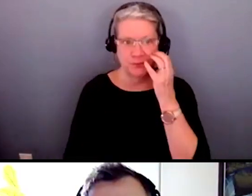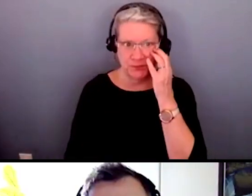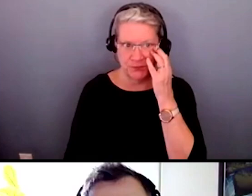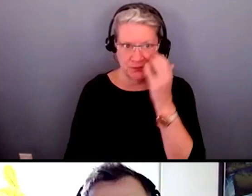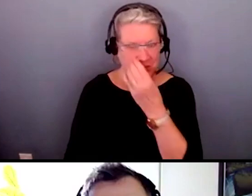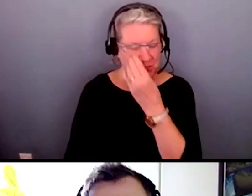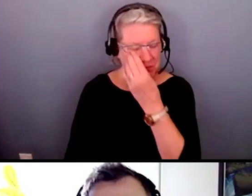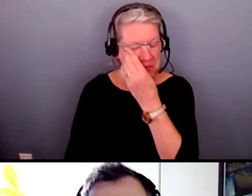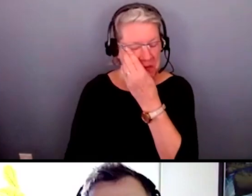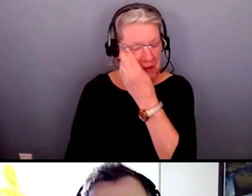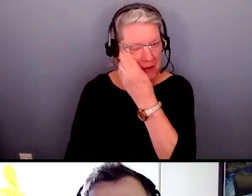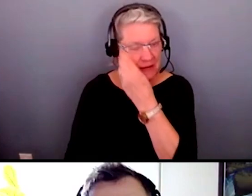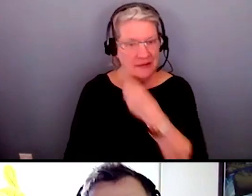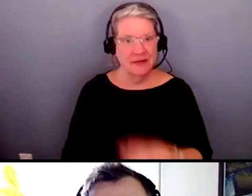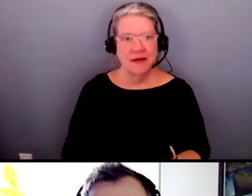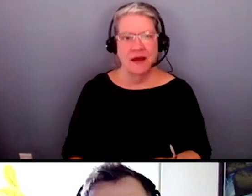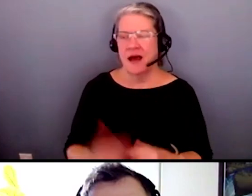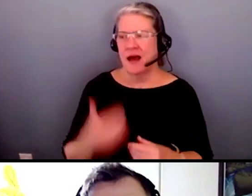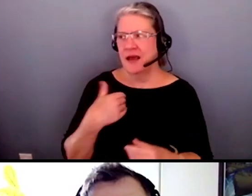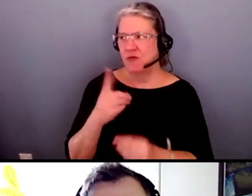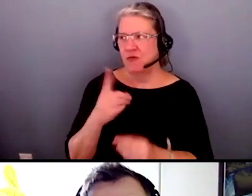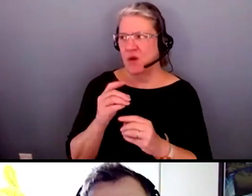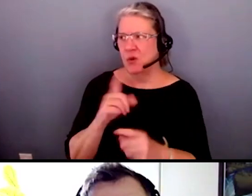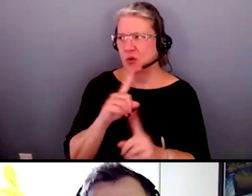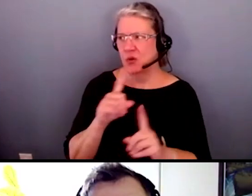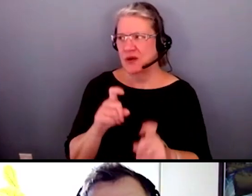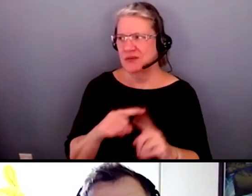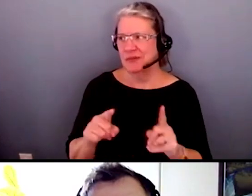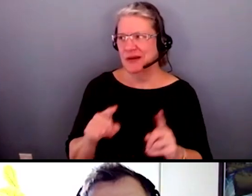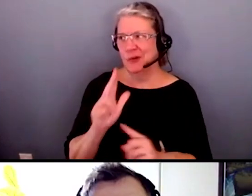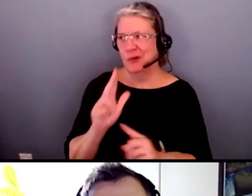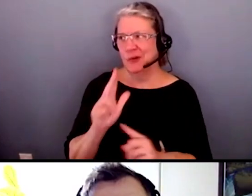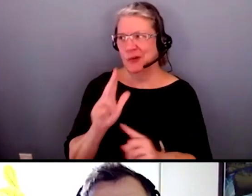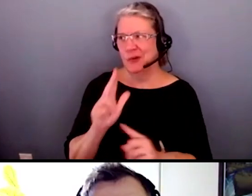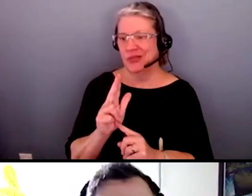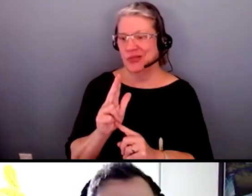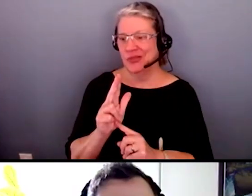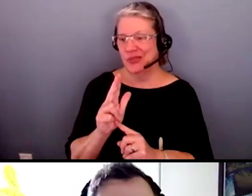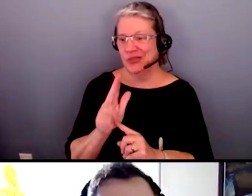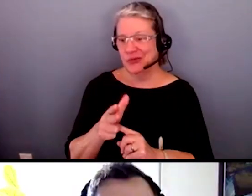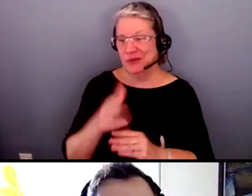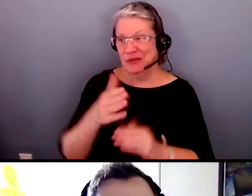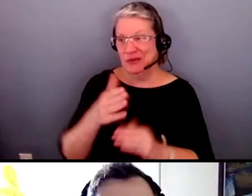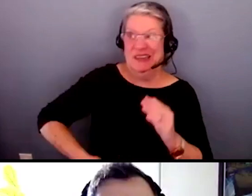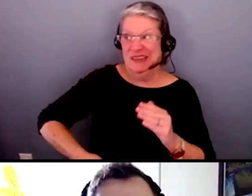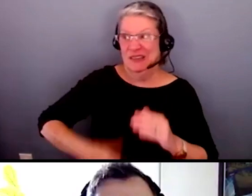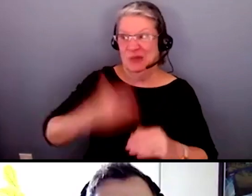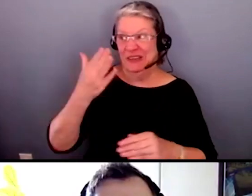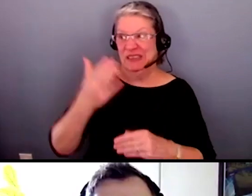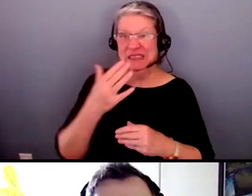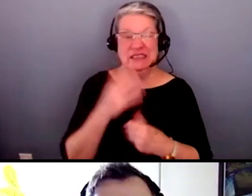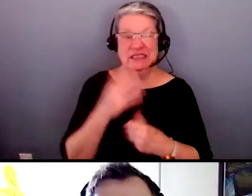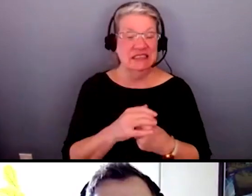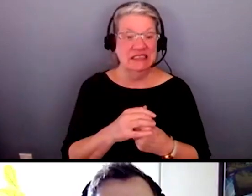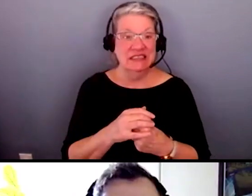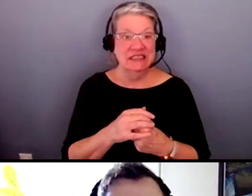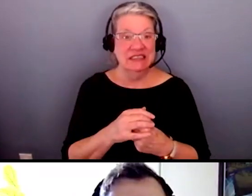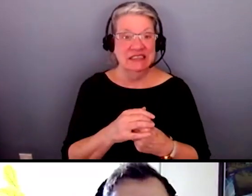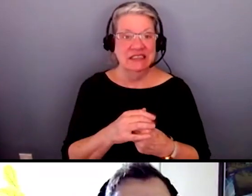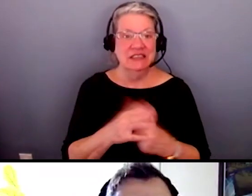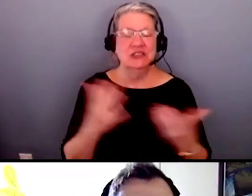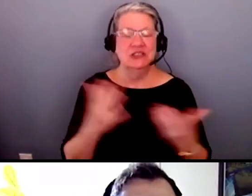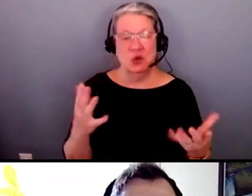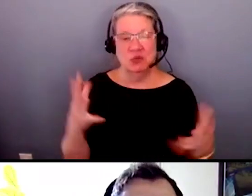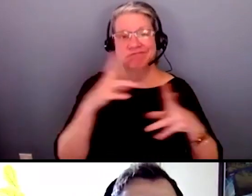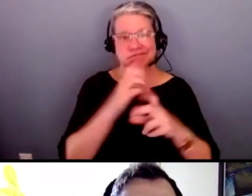we, I, I did have one more question, but we're, we're like three minutes from the end of our time. Um, so I, I just want to,